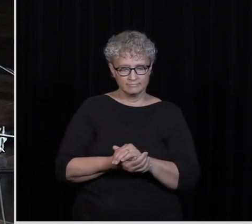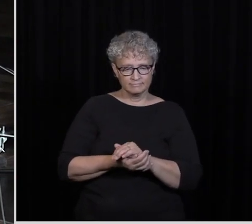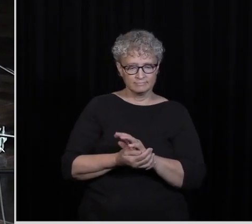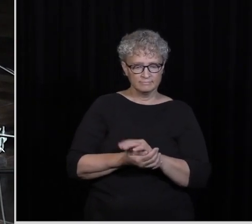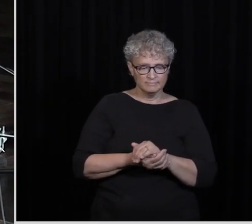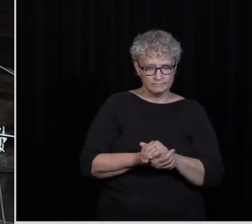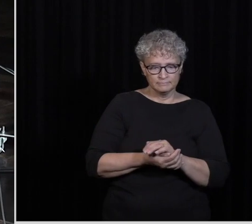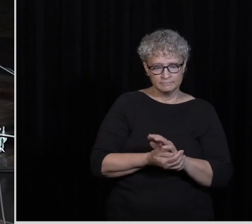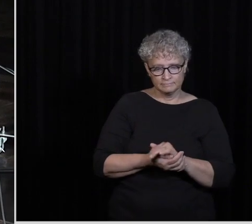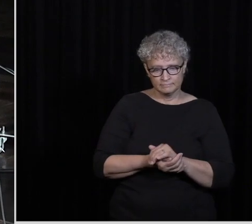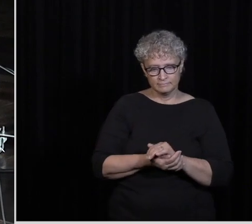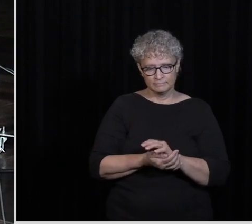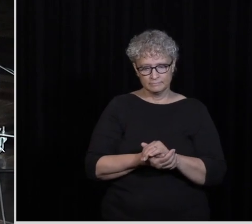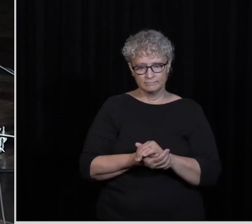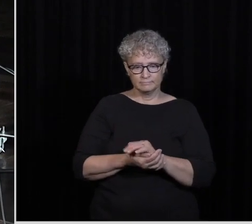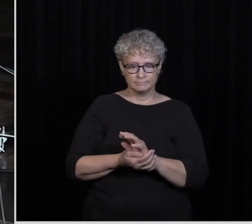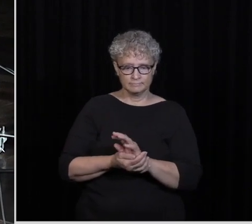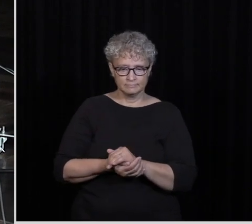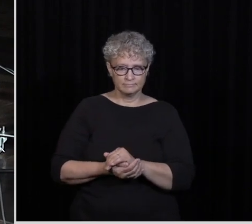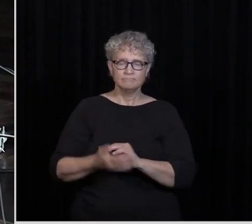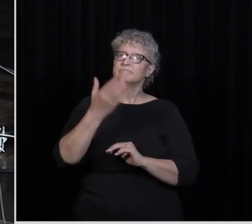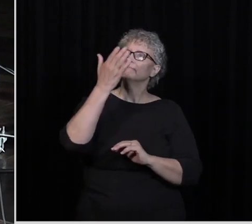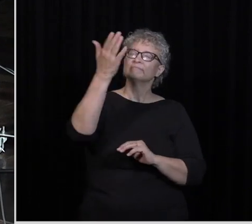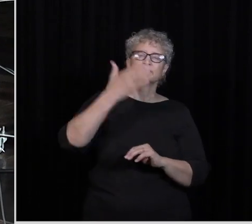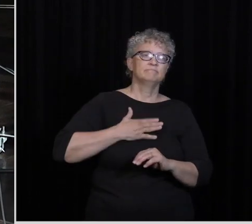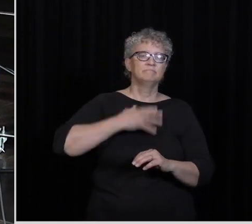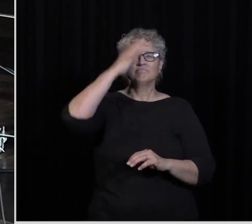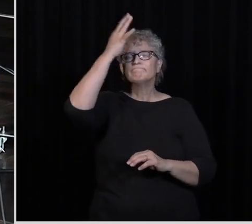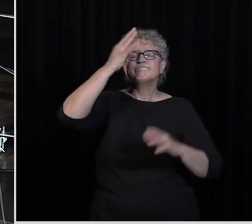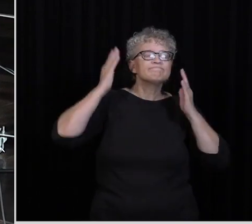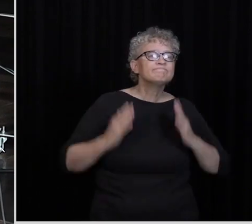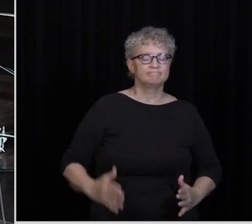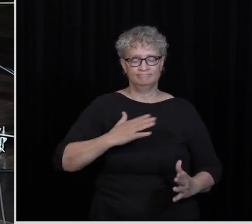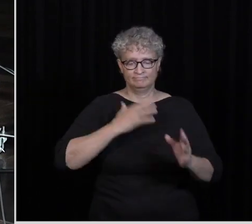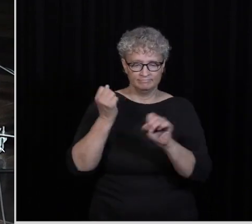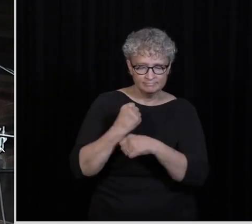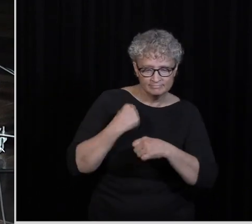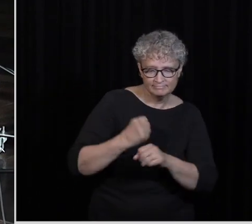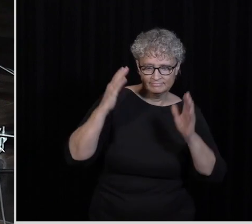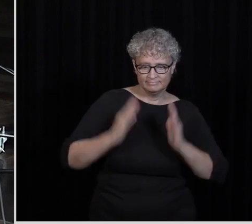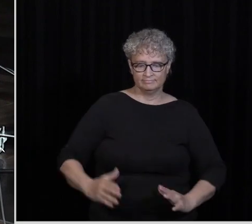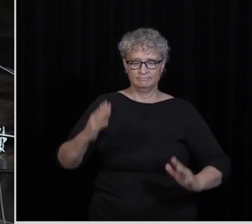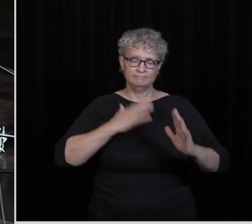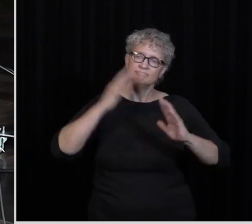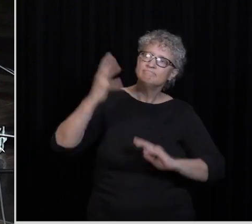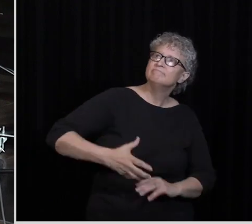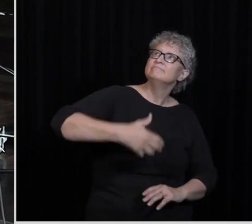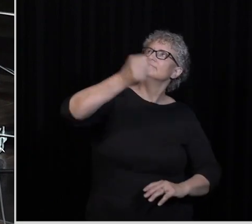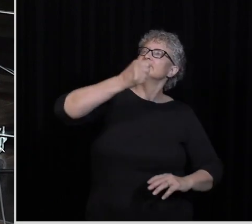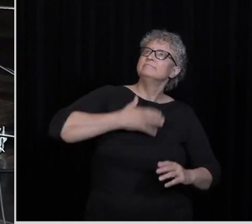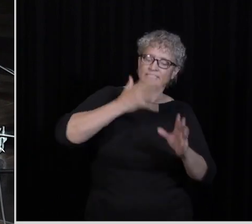You are my author, my maker You are my author, my maker My